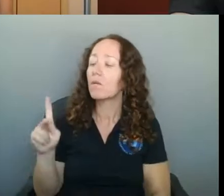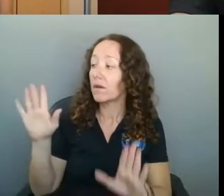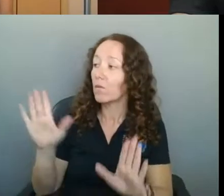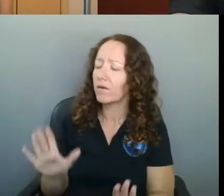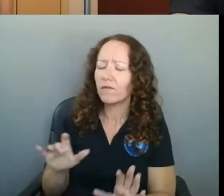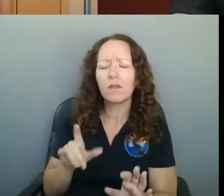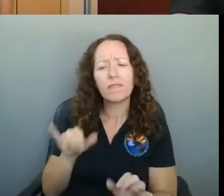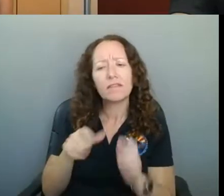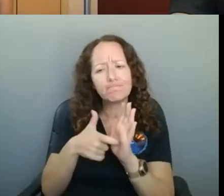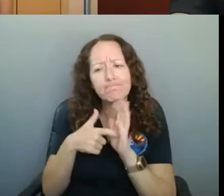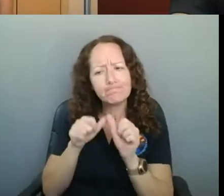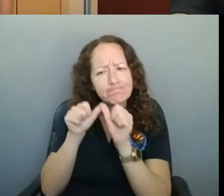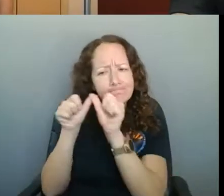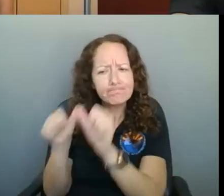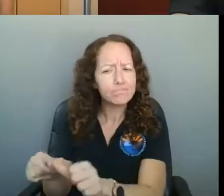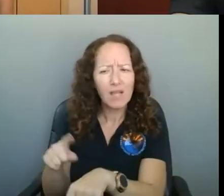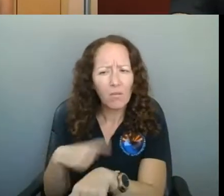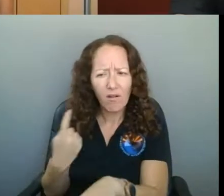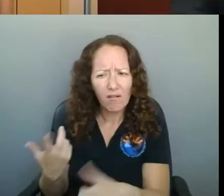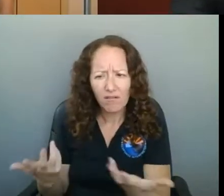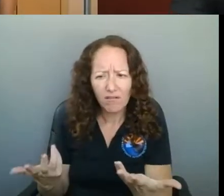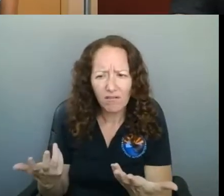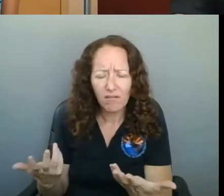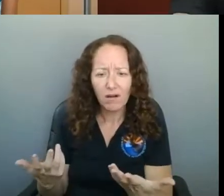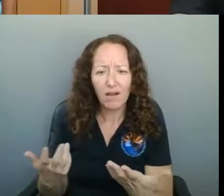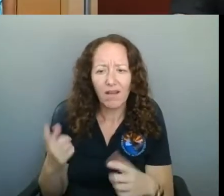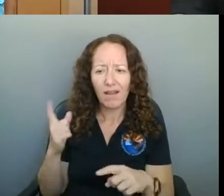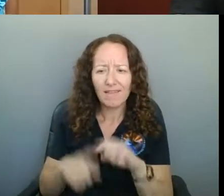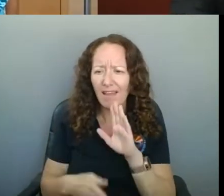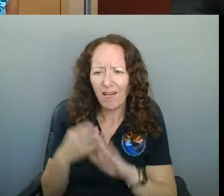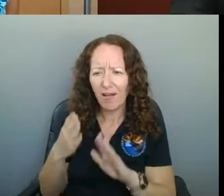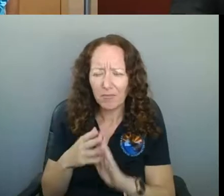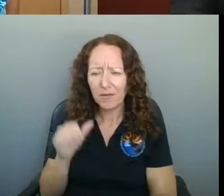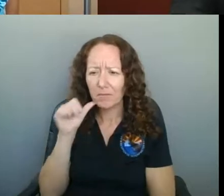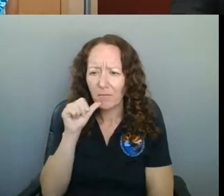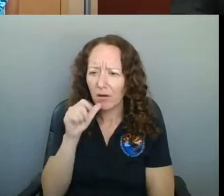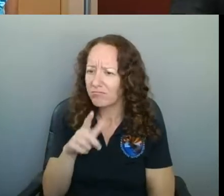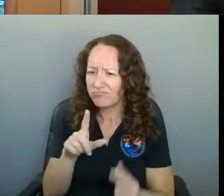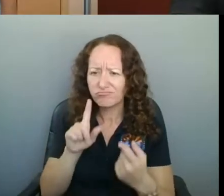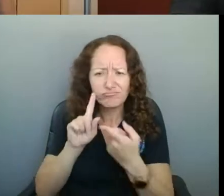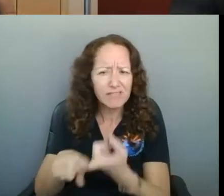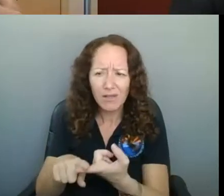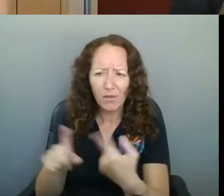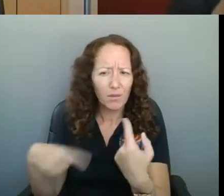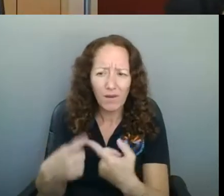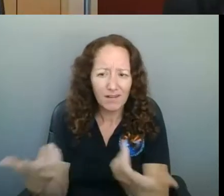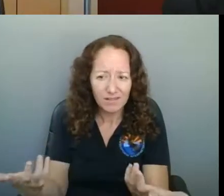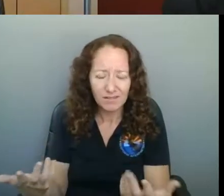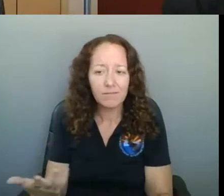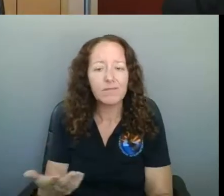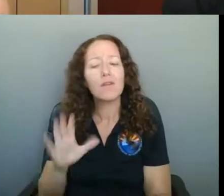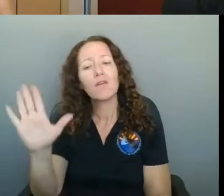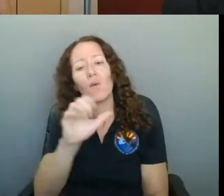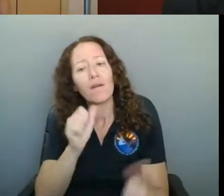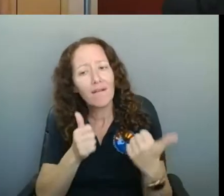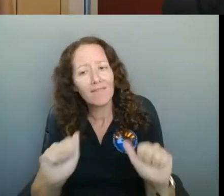last for, you know, that we can't operate as a bar? I mean, I appreciate all of your efforts, especially